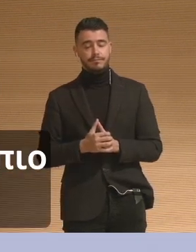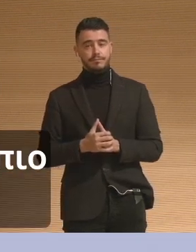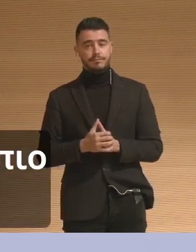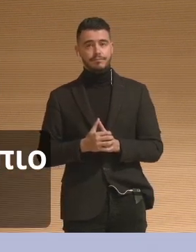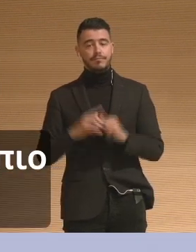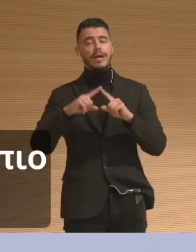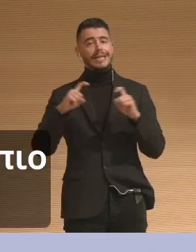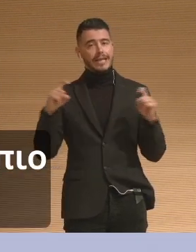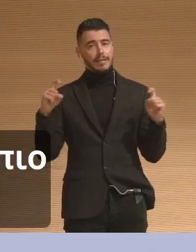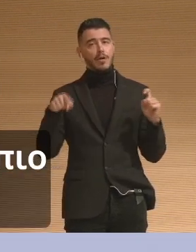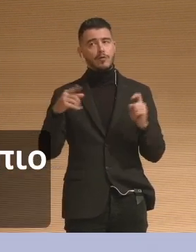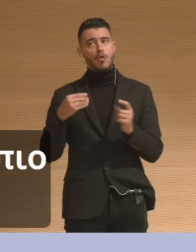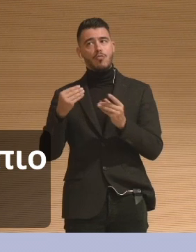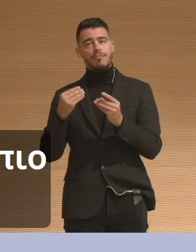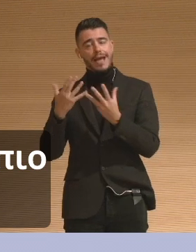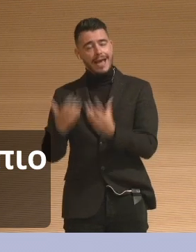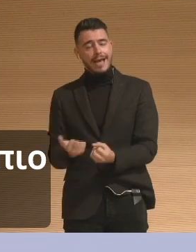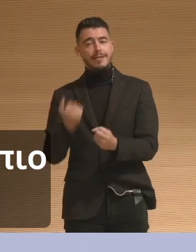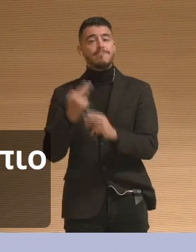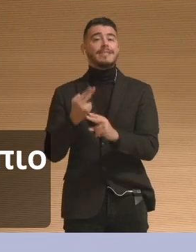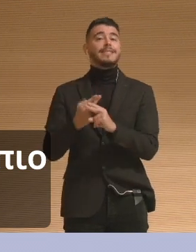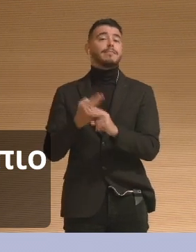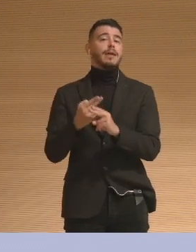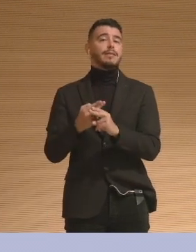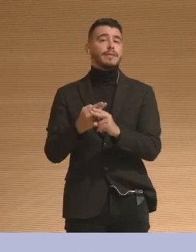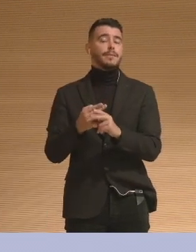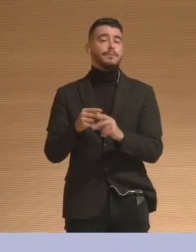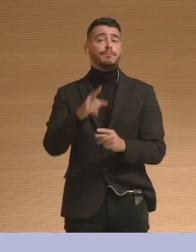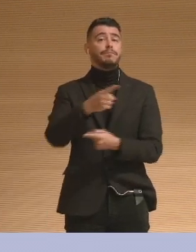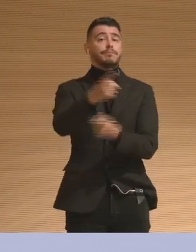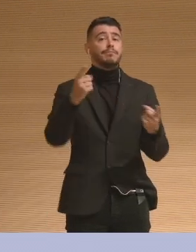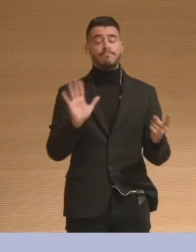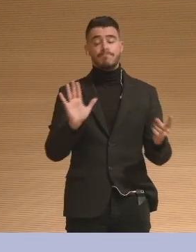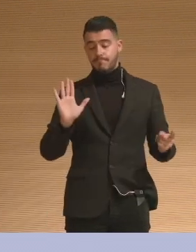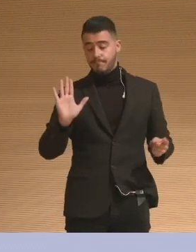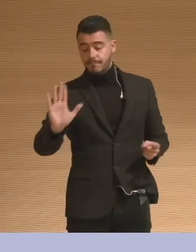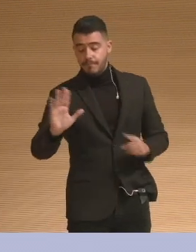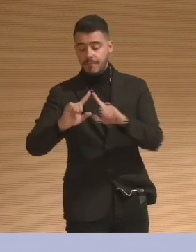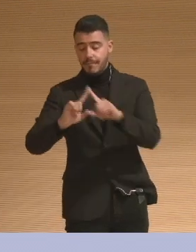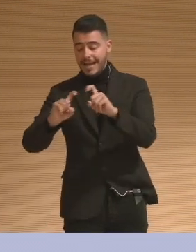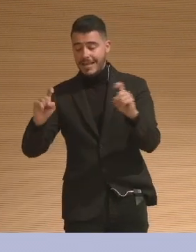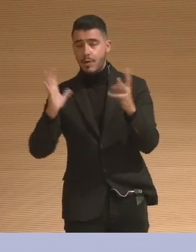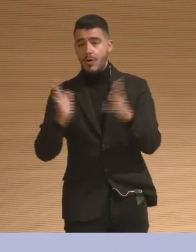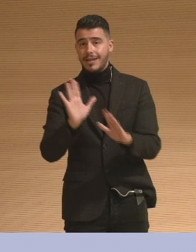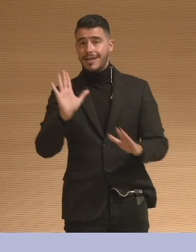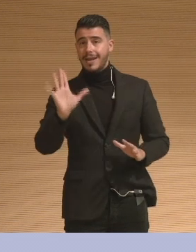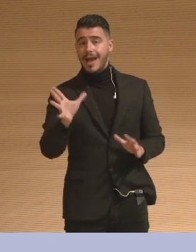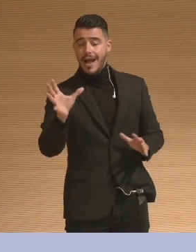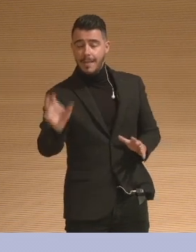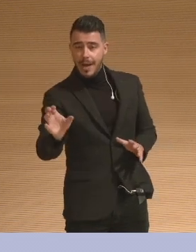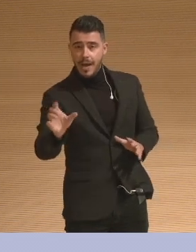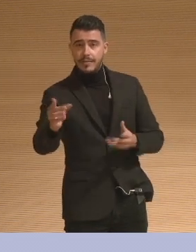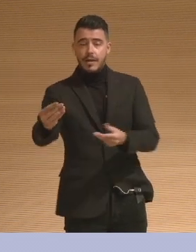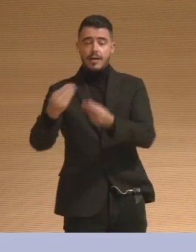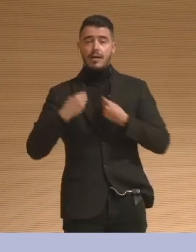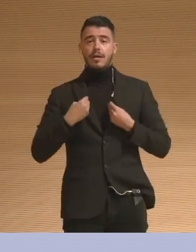here has ever touched an object and felt calmer? There is amazing research, actually, I think possibly